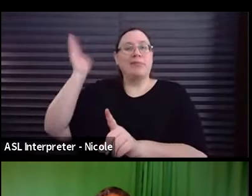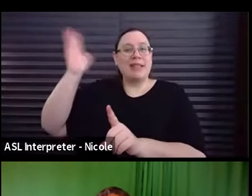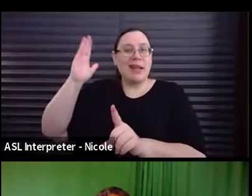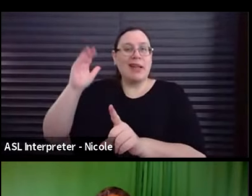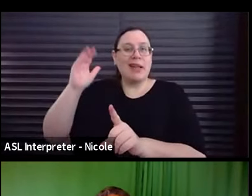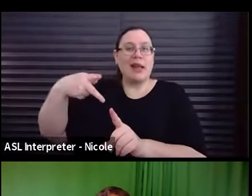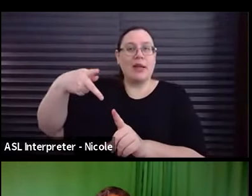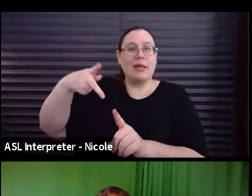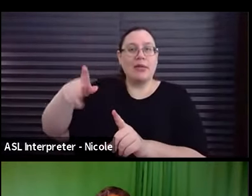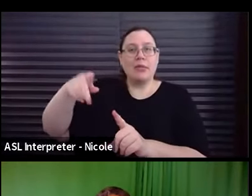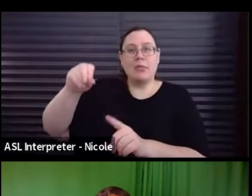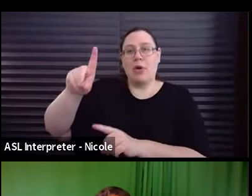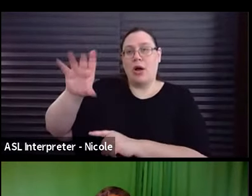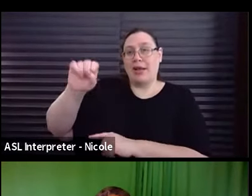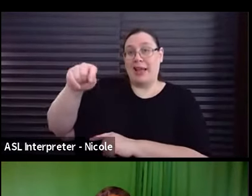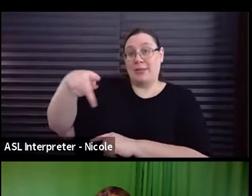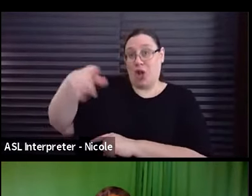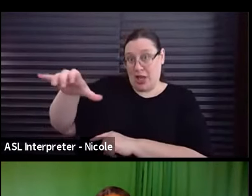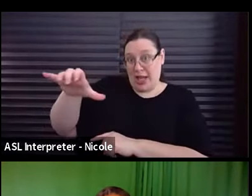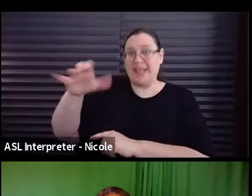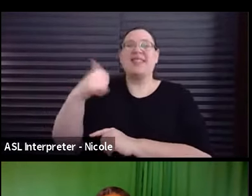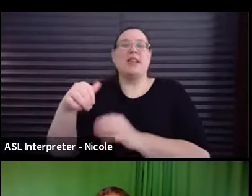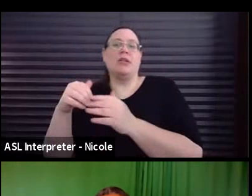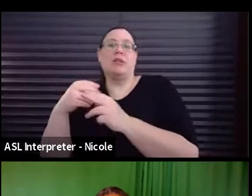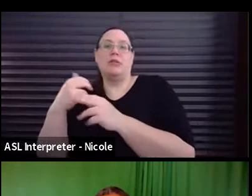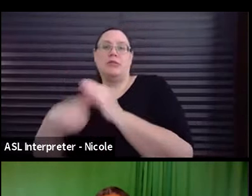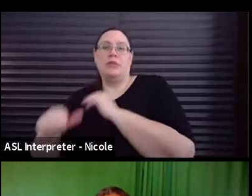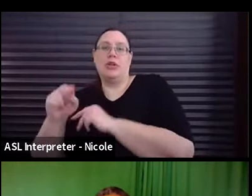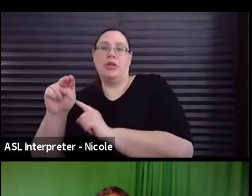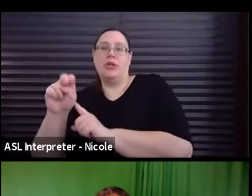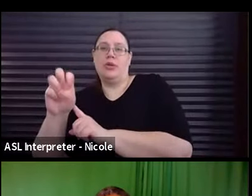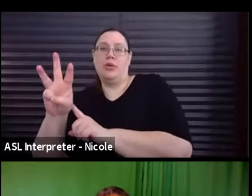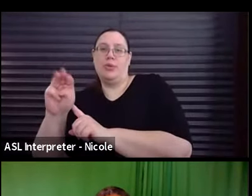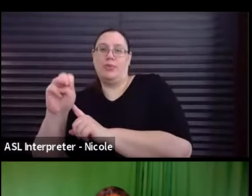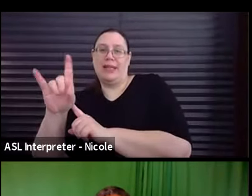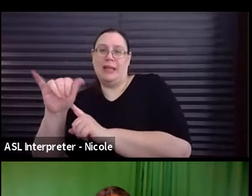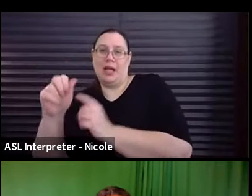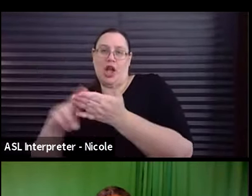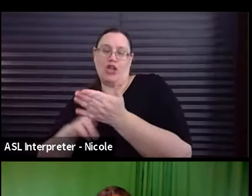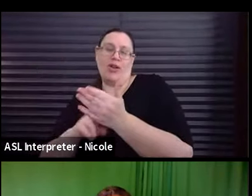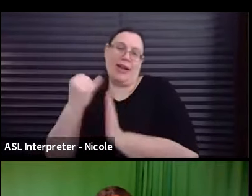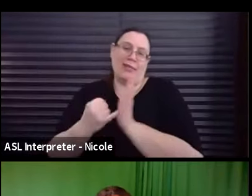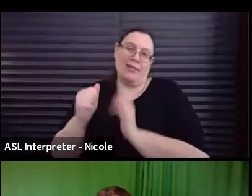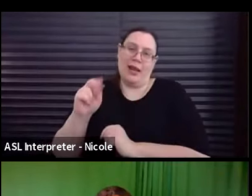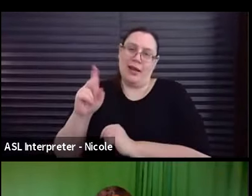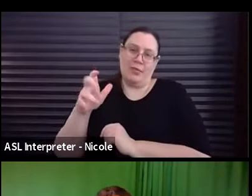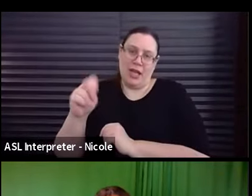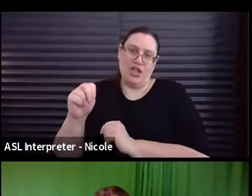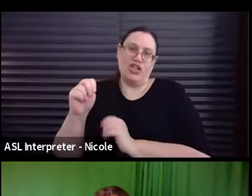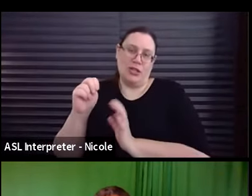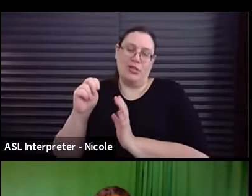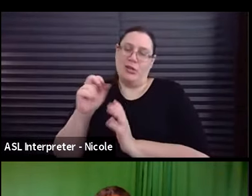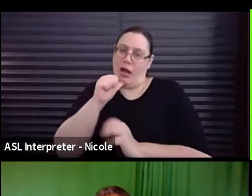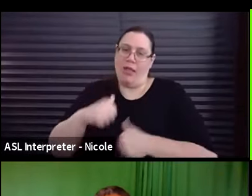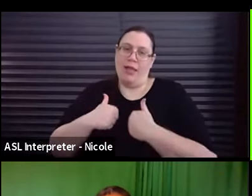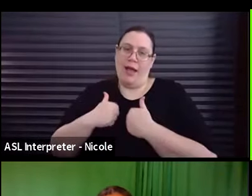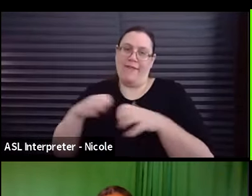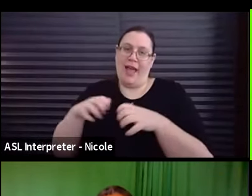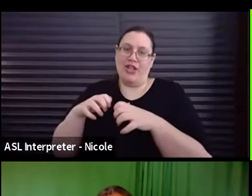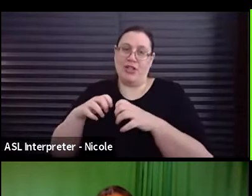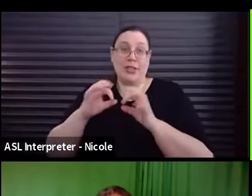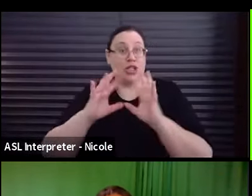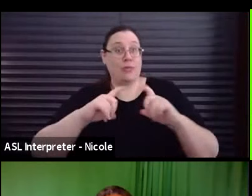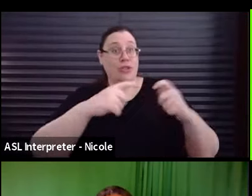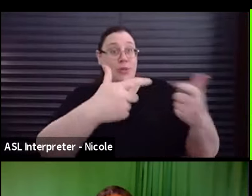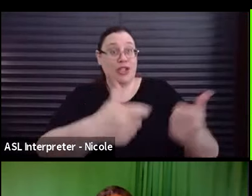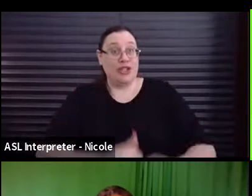podcasts are still under the new media contract and animation and non-live action. That's right. It's